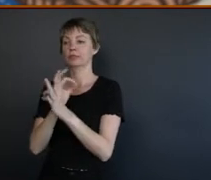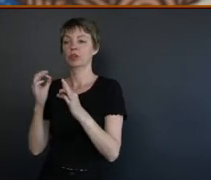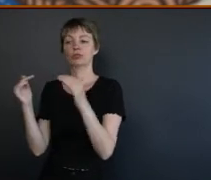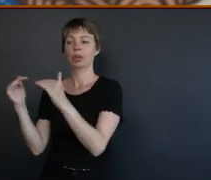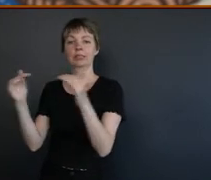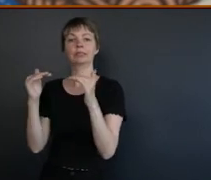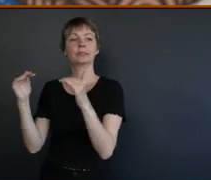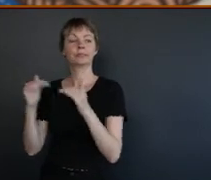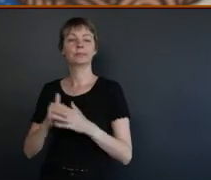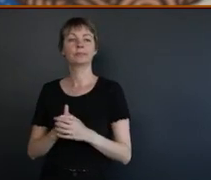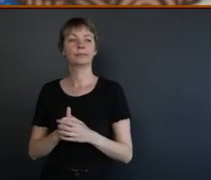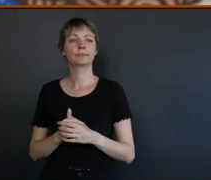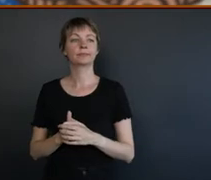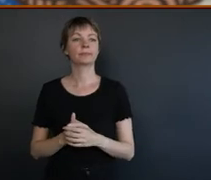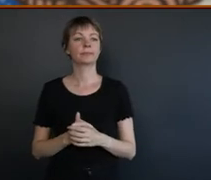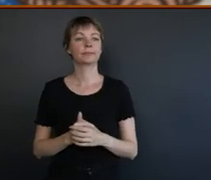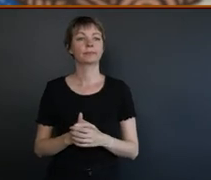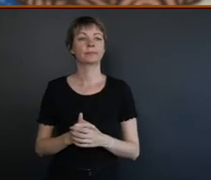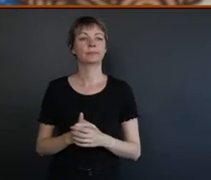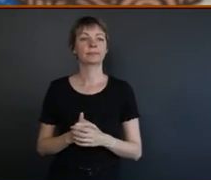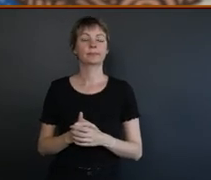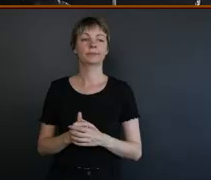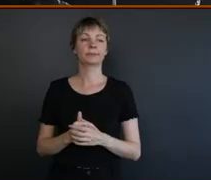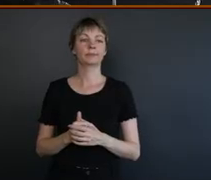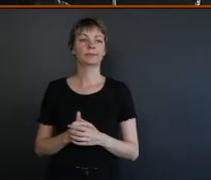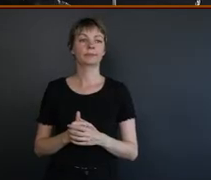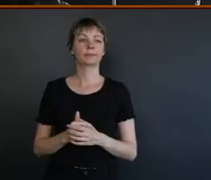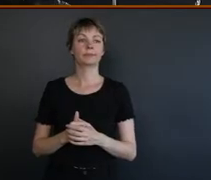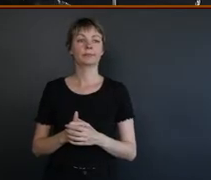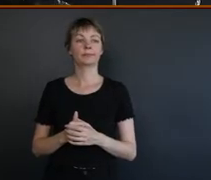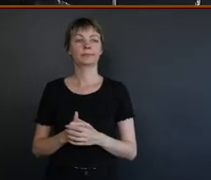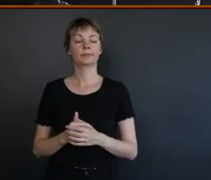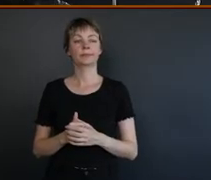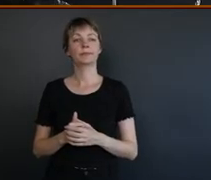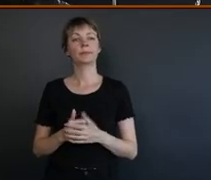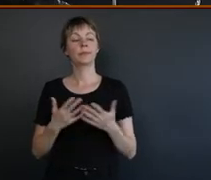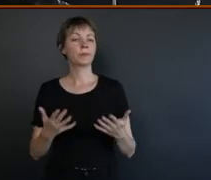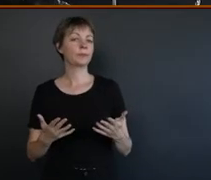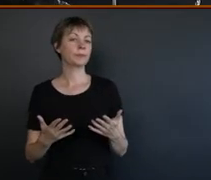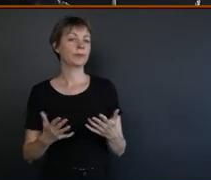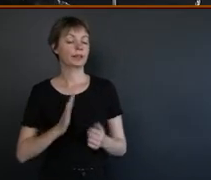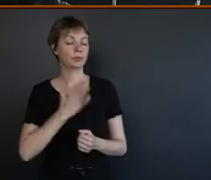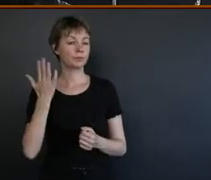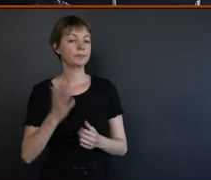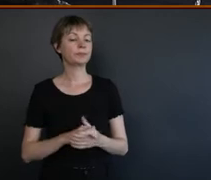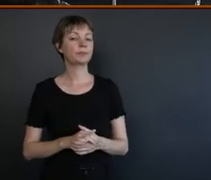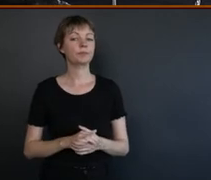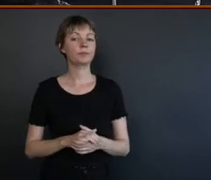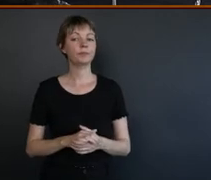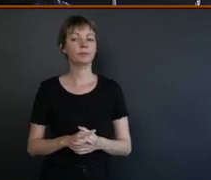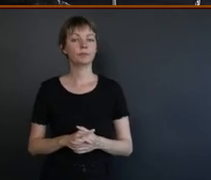And that's how it is. And that's their acts of the law too. Yeah. And it's interesting that